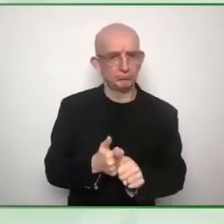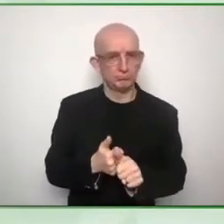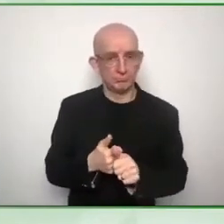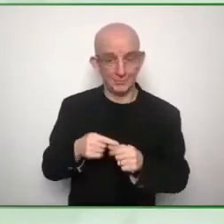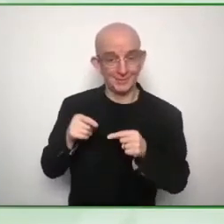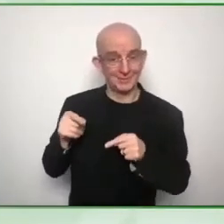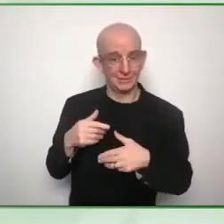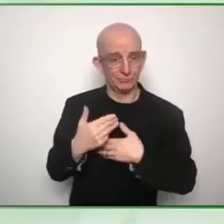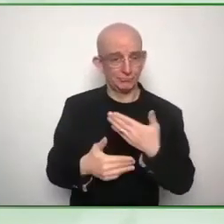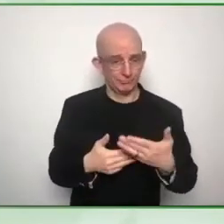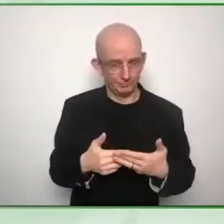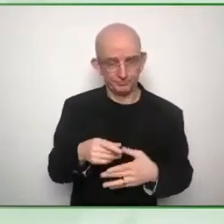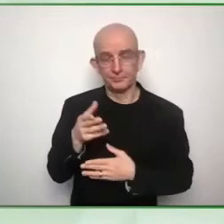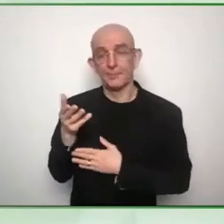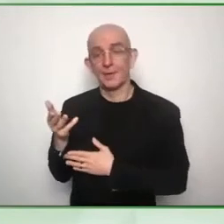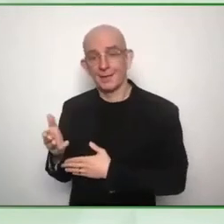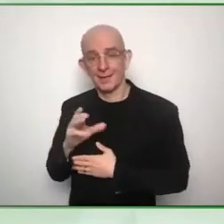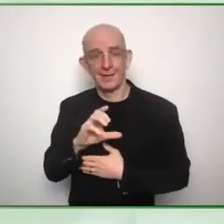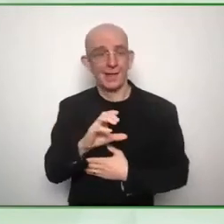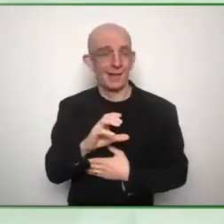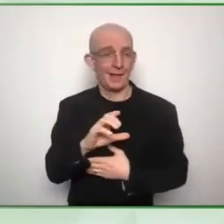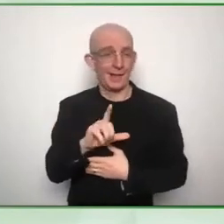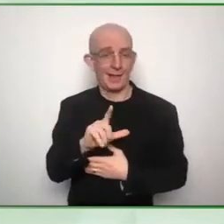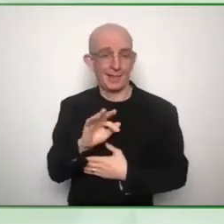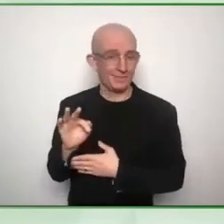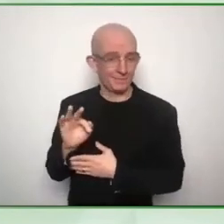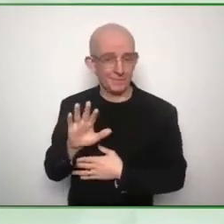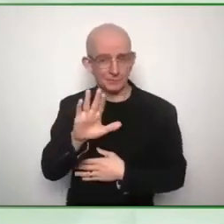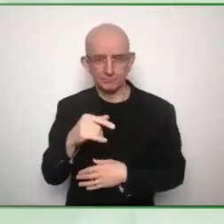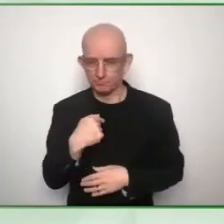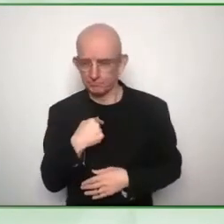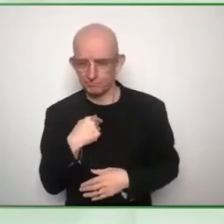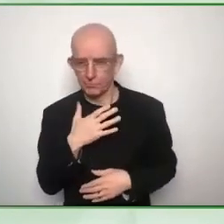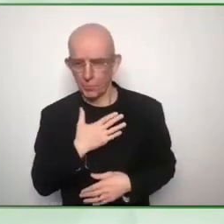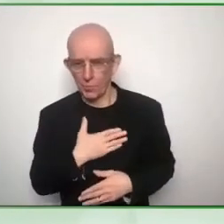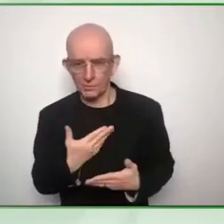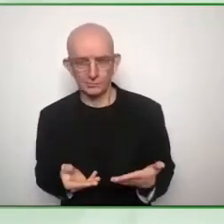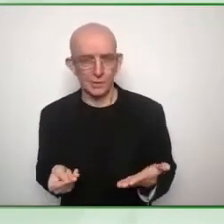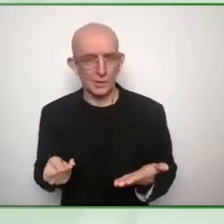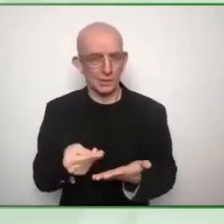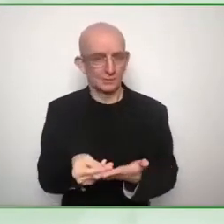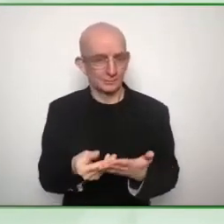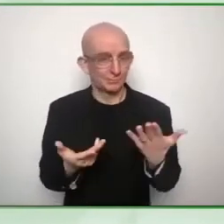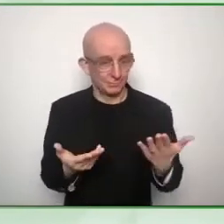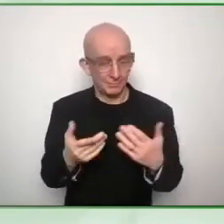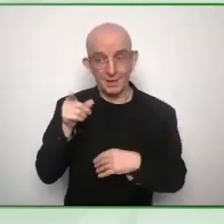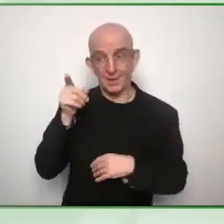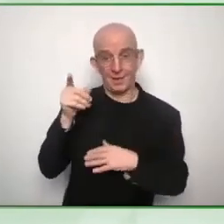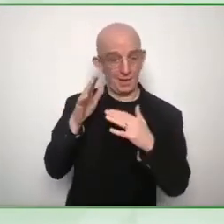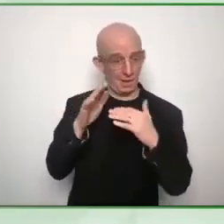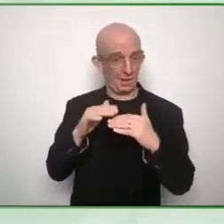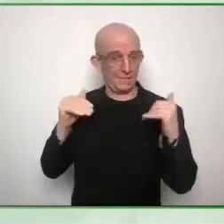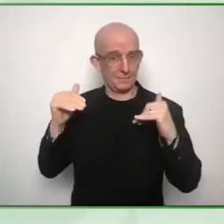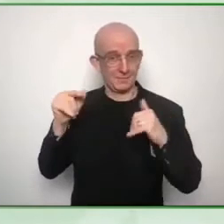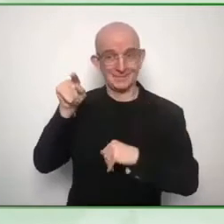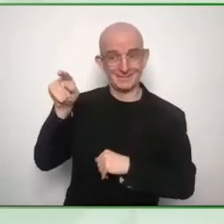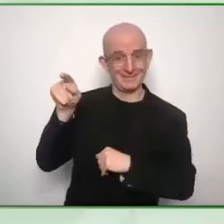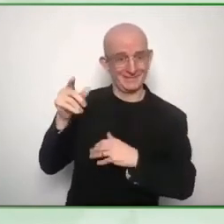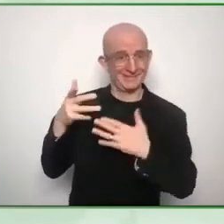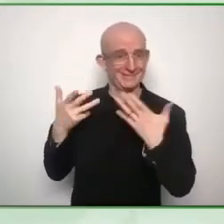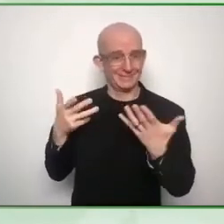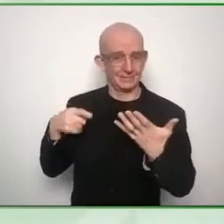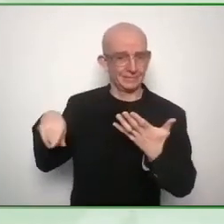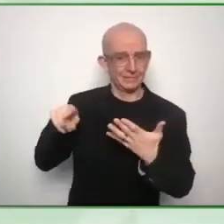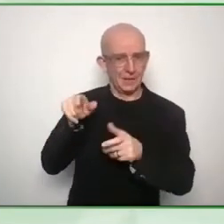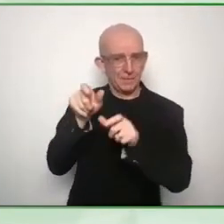viewing this um it's really important to have that top-down support and i think we were really lucky with all aspects uh that we did